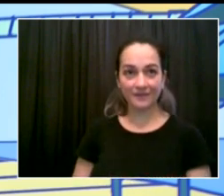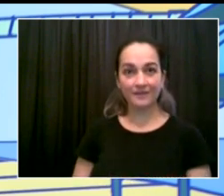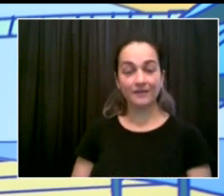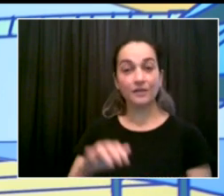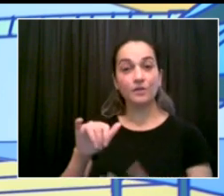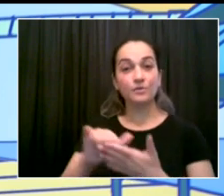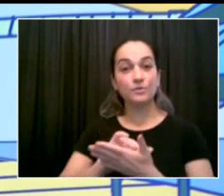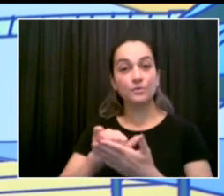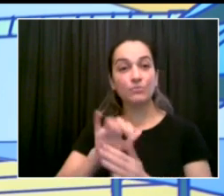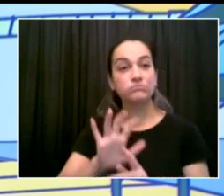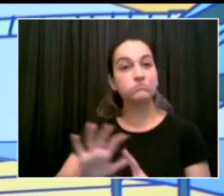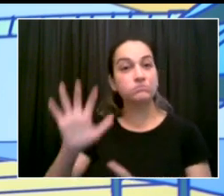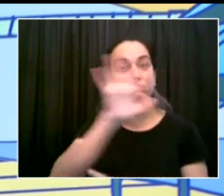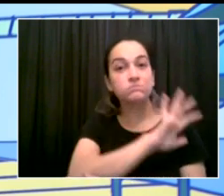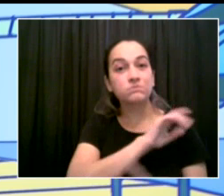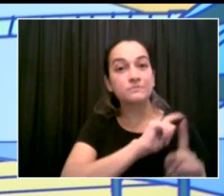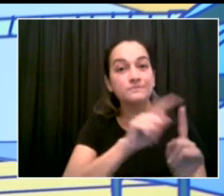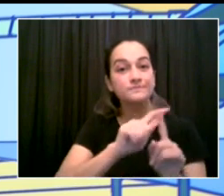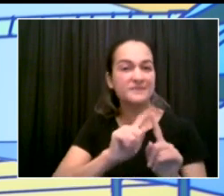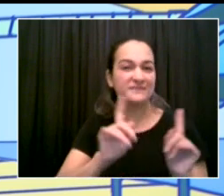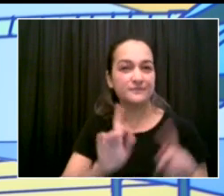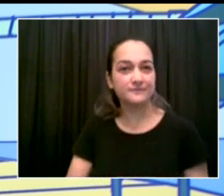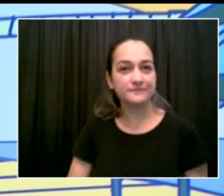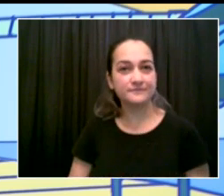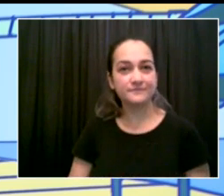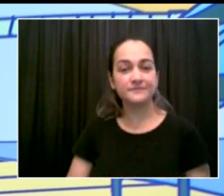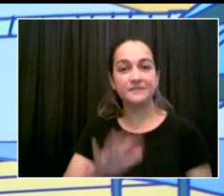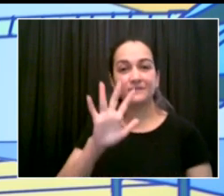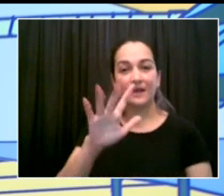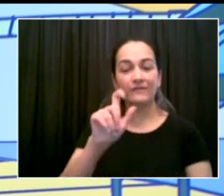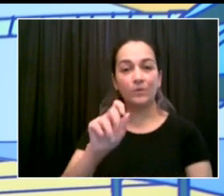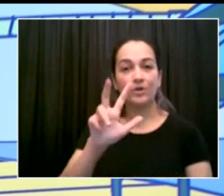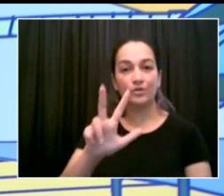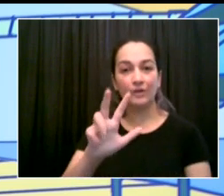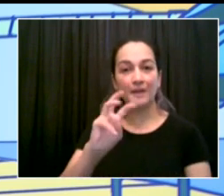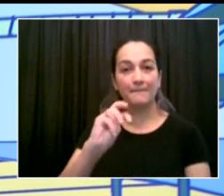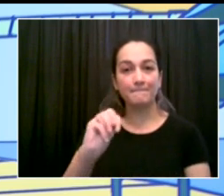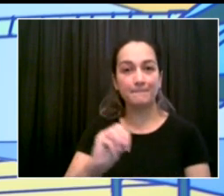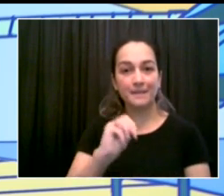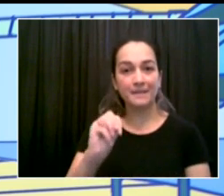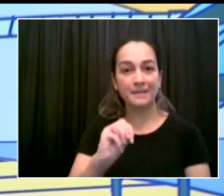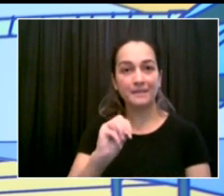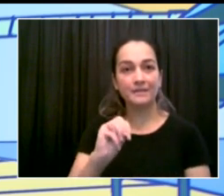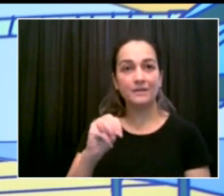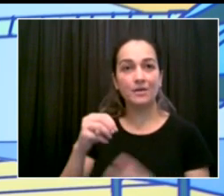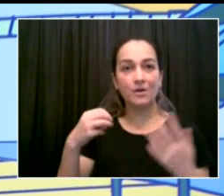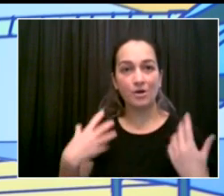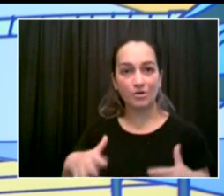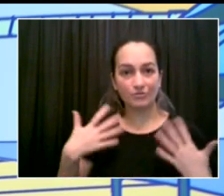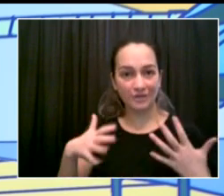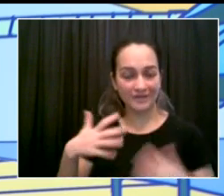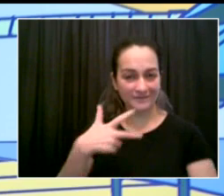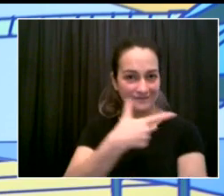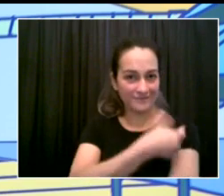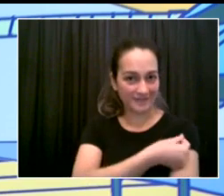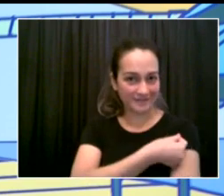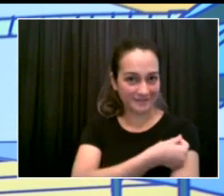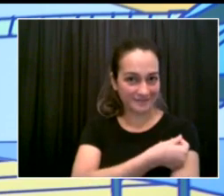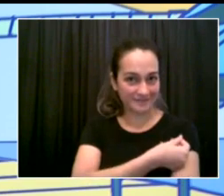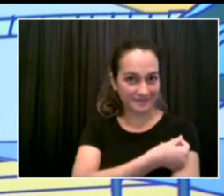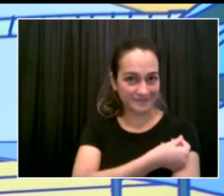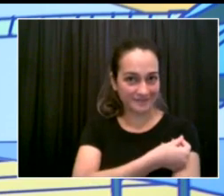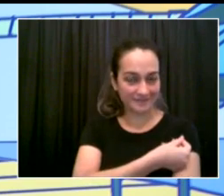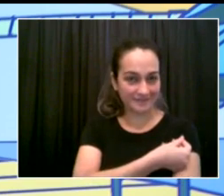You're going to see a lot more New Yorkers vaccinated than, remember, all the incentives, the mandates for public employees,